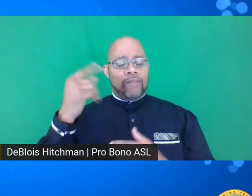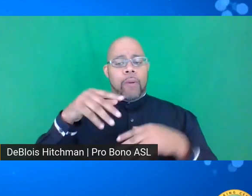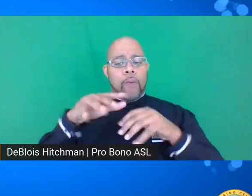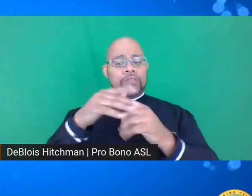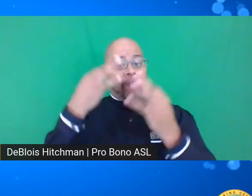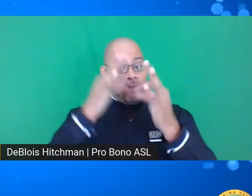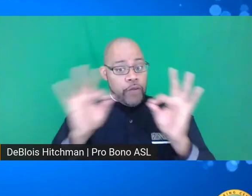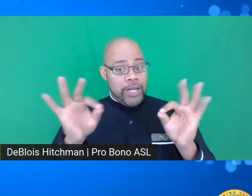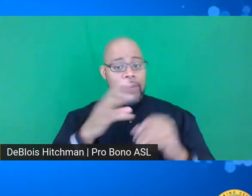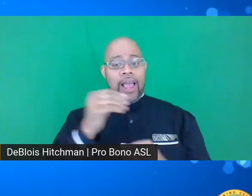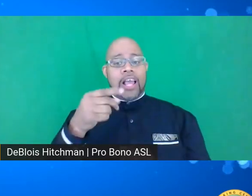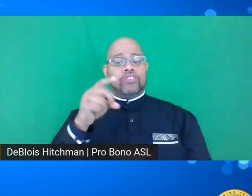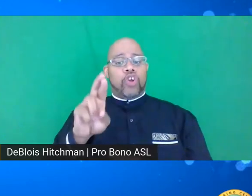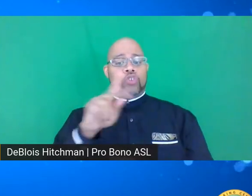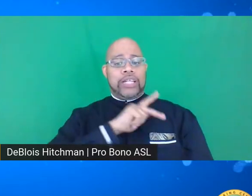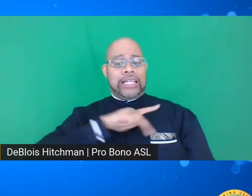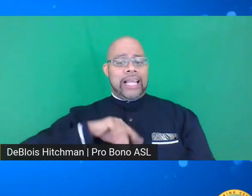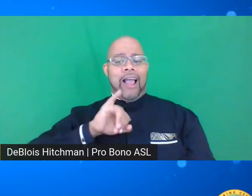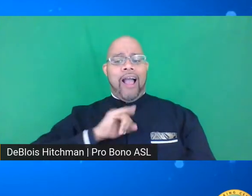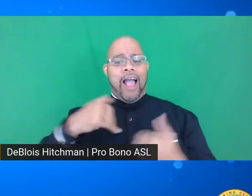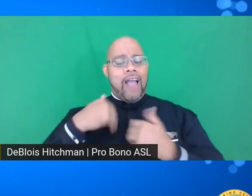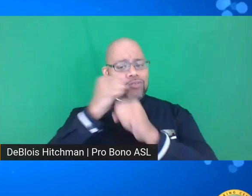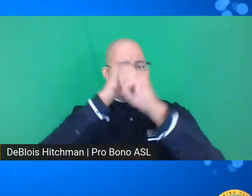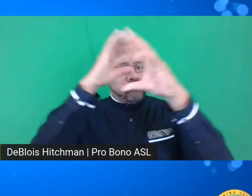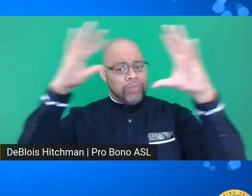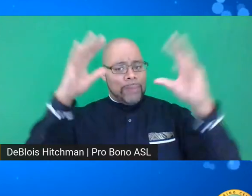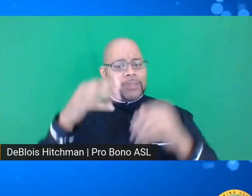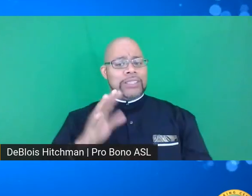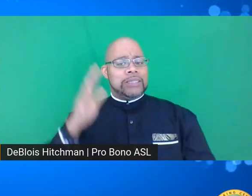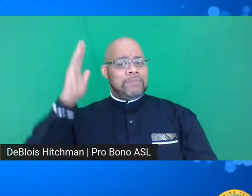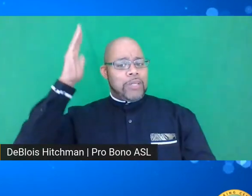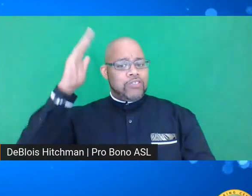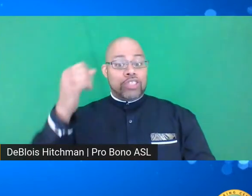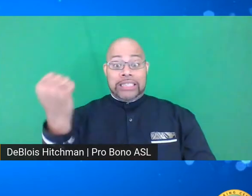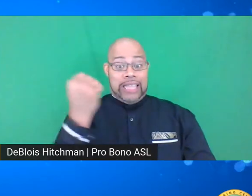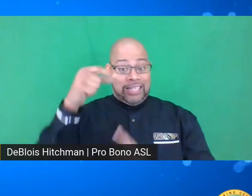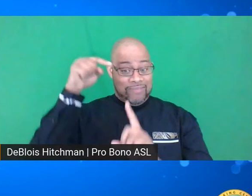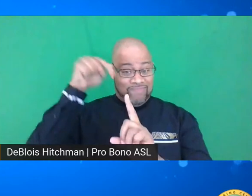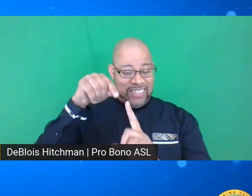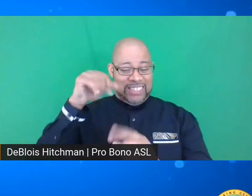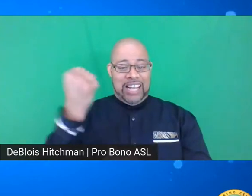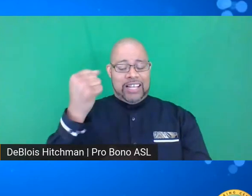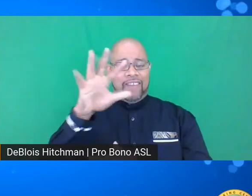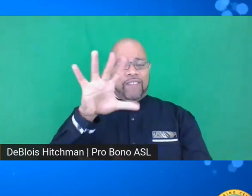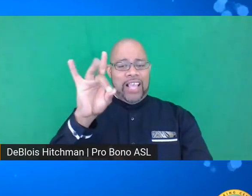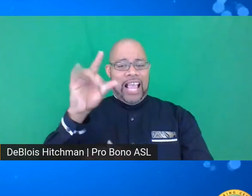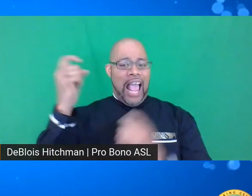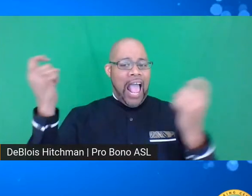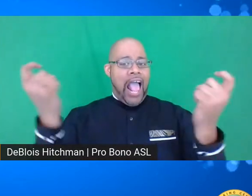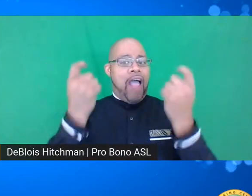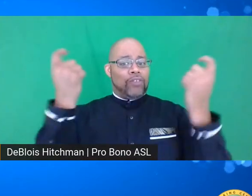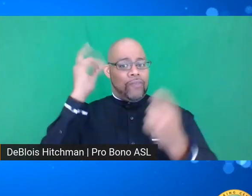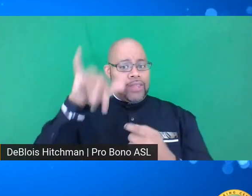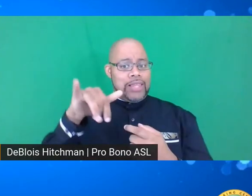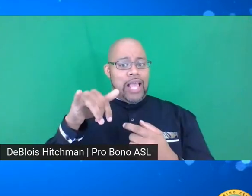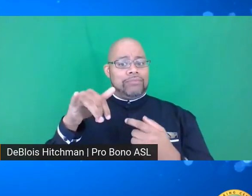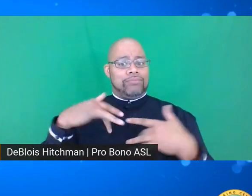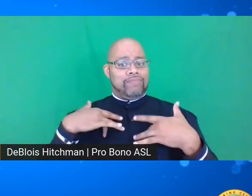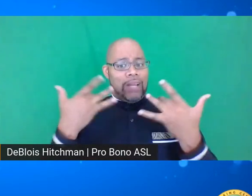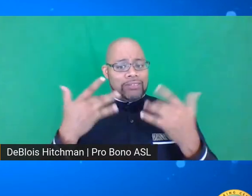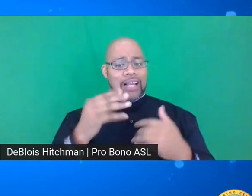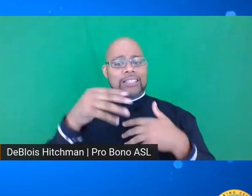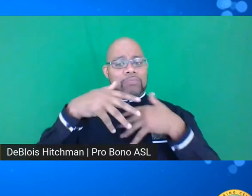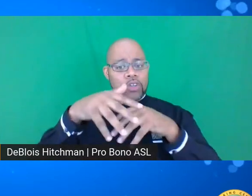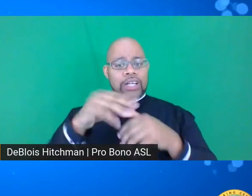and of Dr. King's I Have a Dream speech. Saturday will commemorate the fifth, eighth anniversary of the march and of the